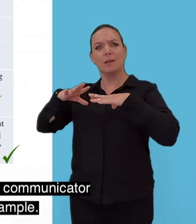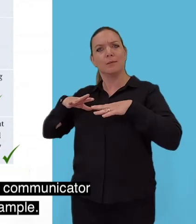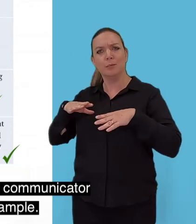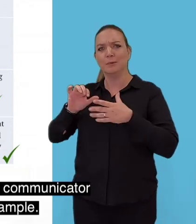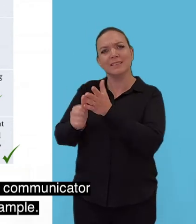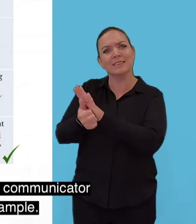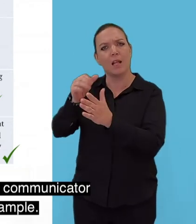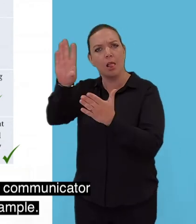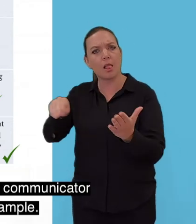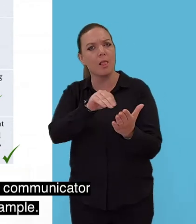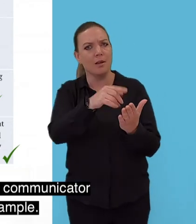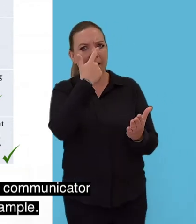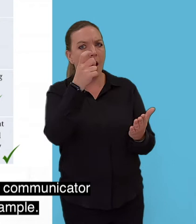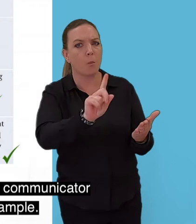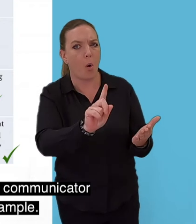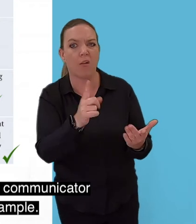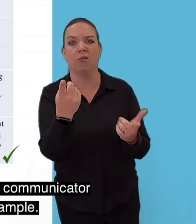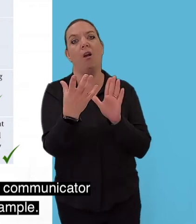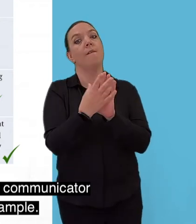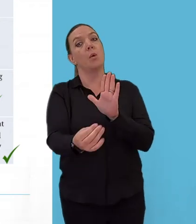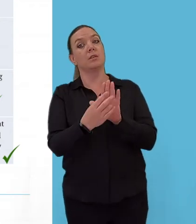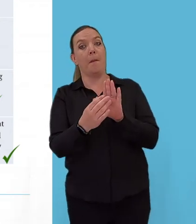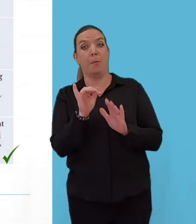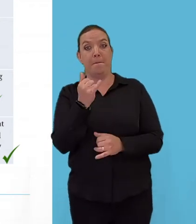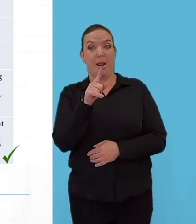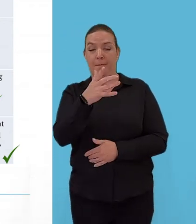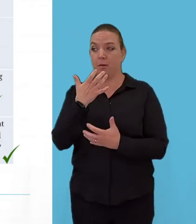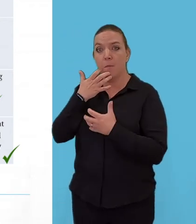really good communicator through playing a team sport for example.